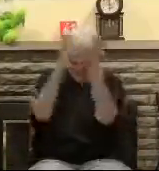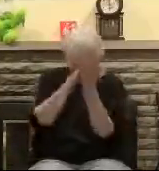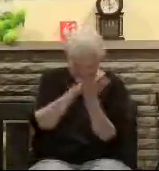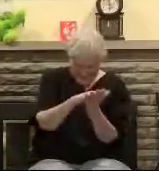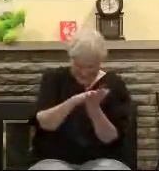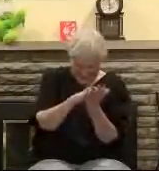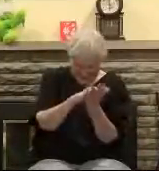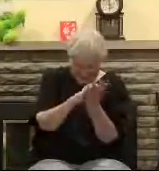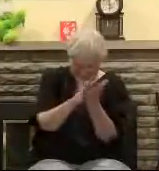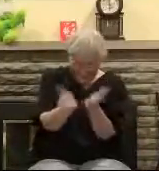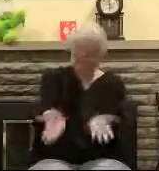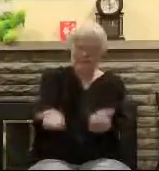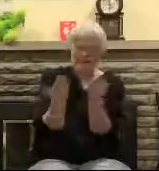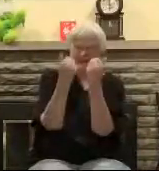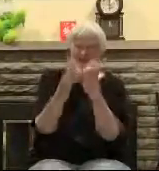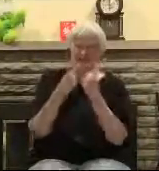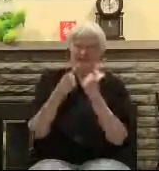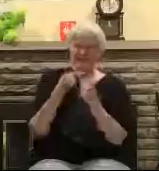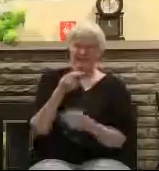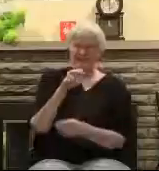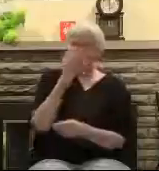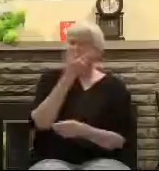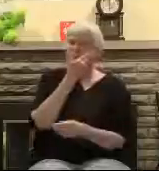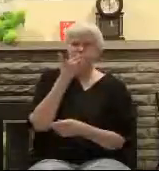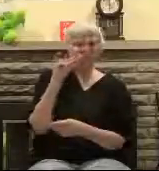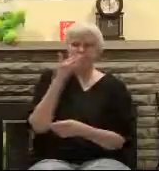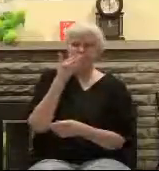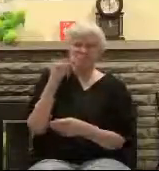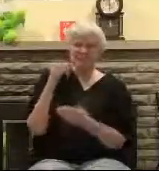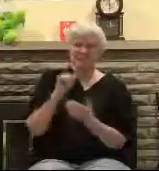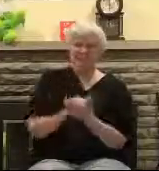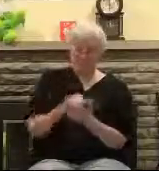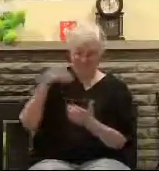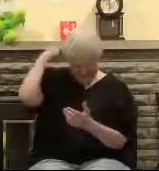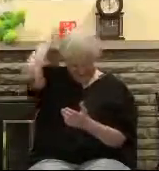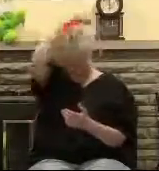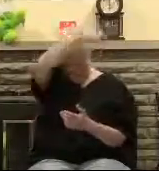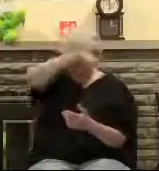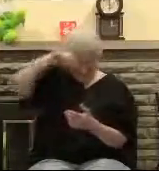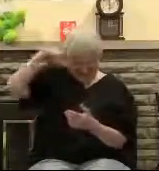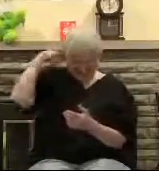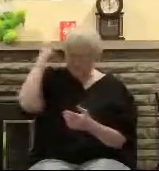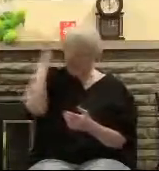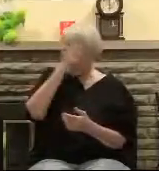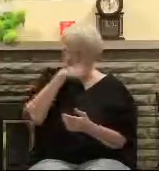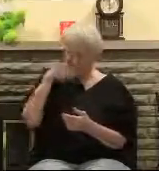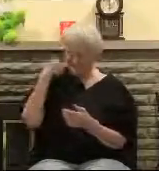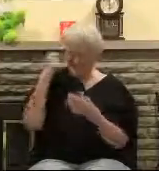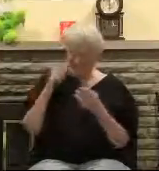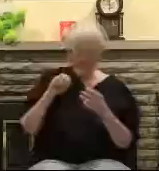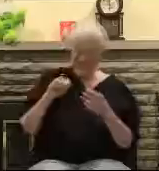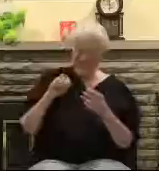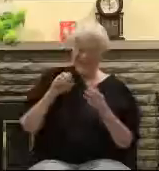that was over his face and his body he folded it and left it neatly. You notice that? You ever wonder about that?